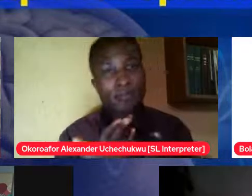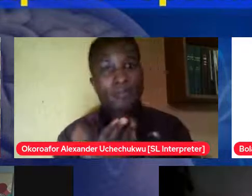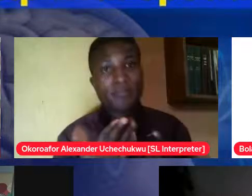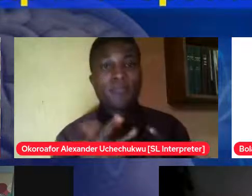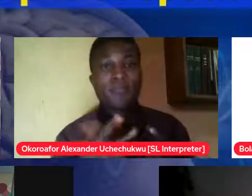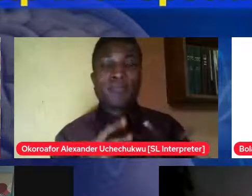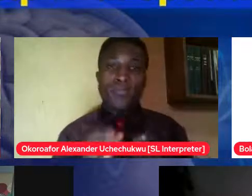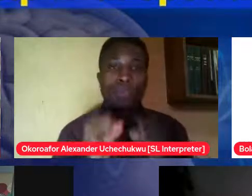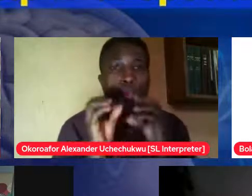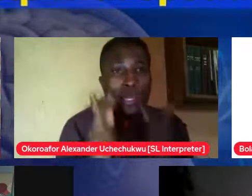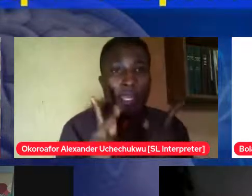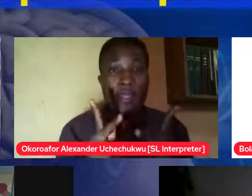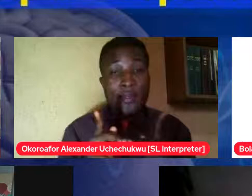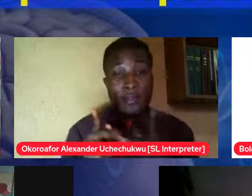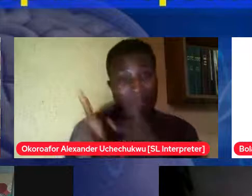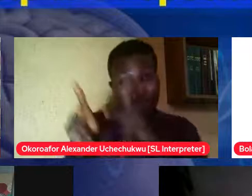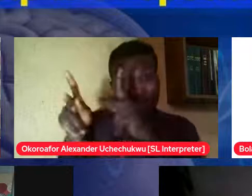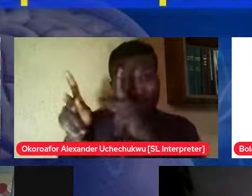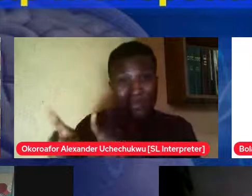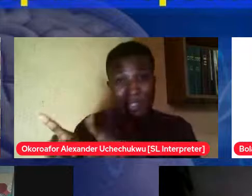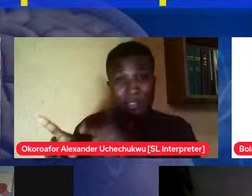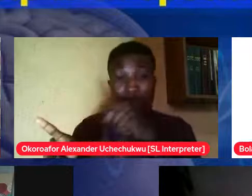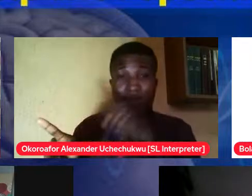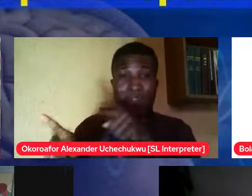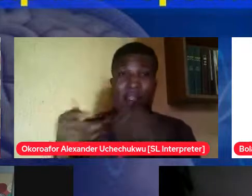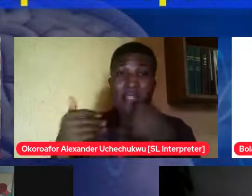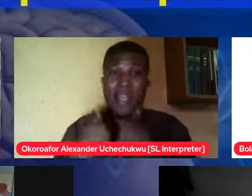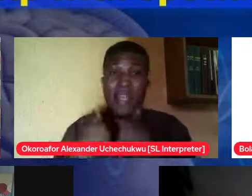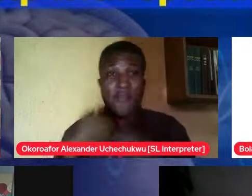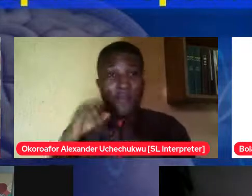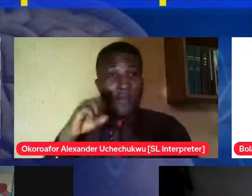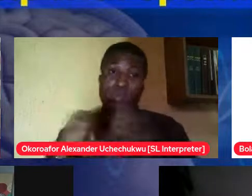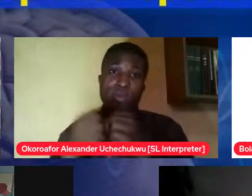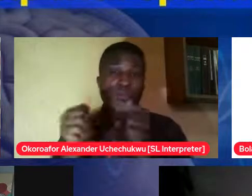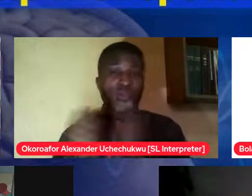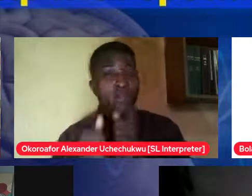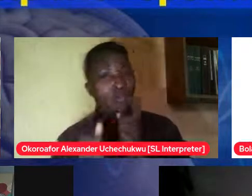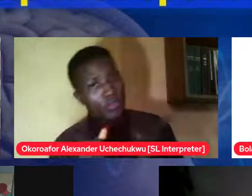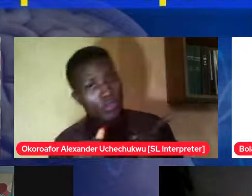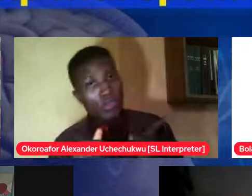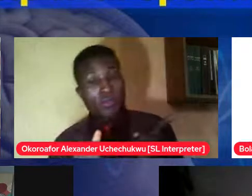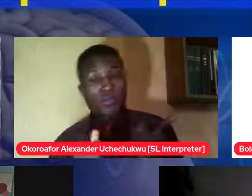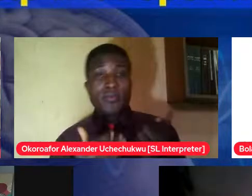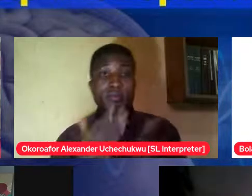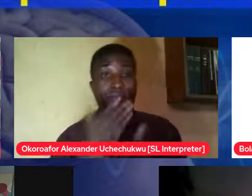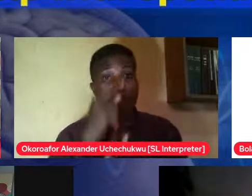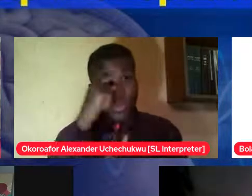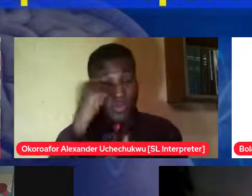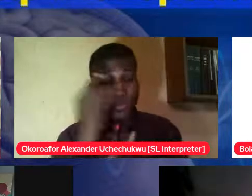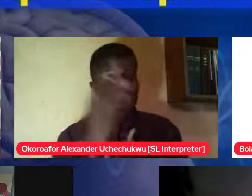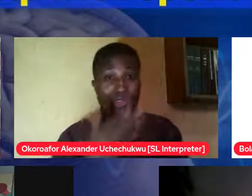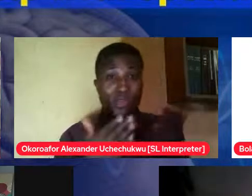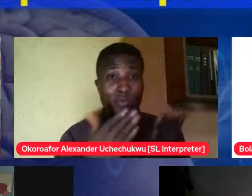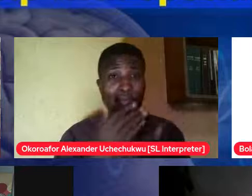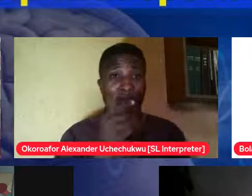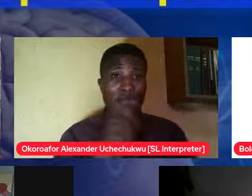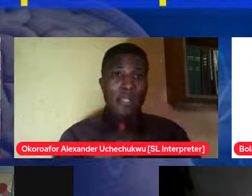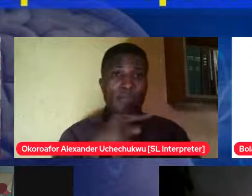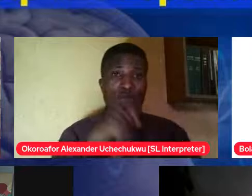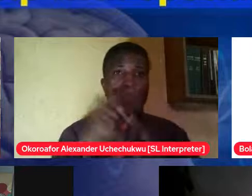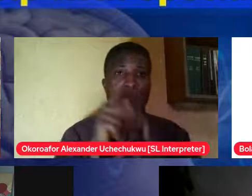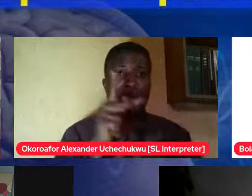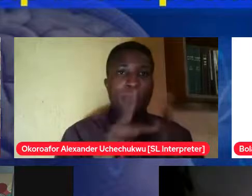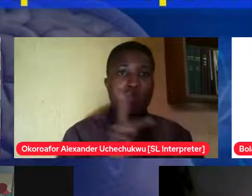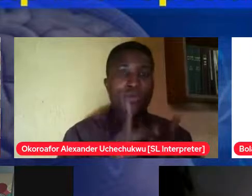experience rejection they think that is their fault i'm not good enough he doesn't like me what have i done this time no understand that if you are still